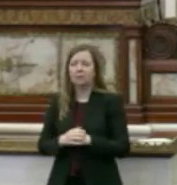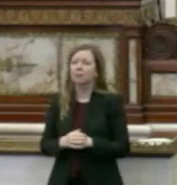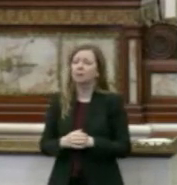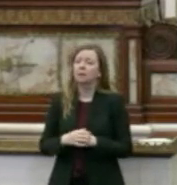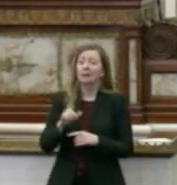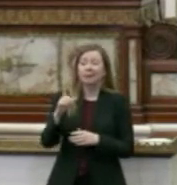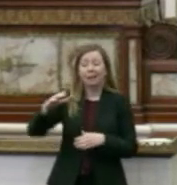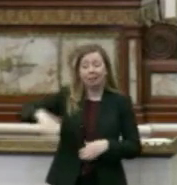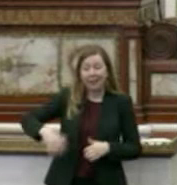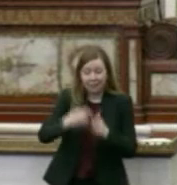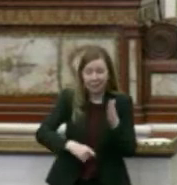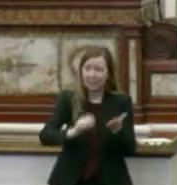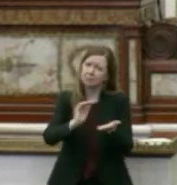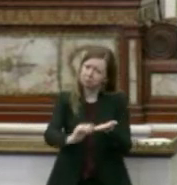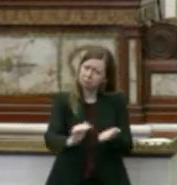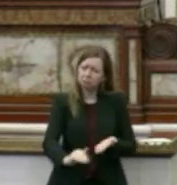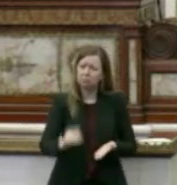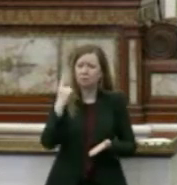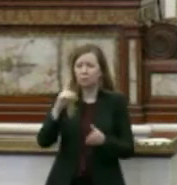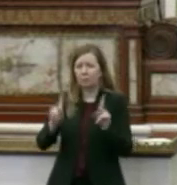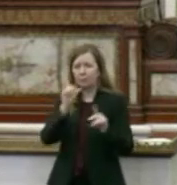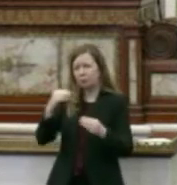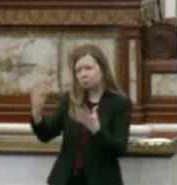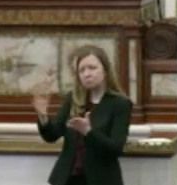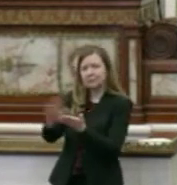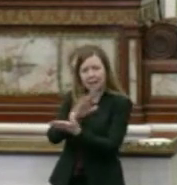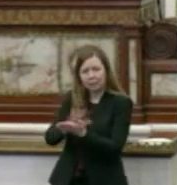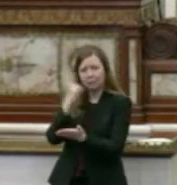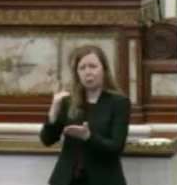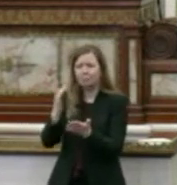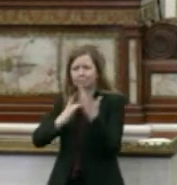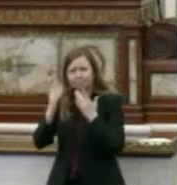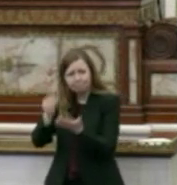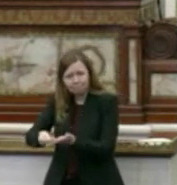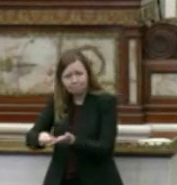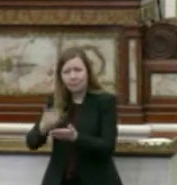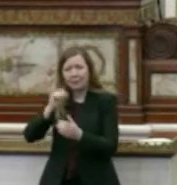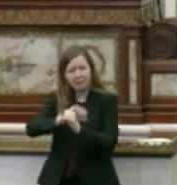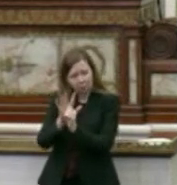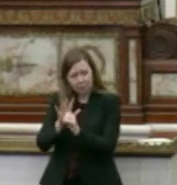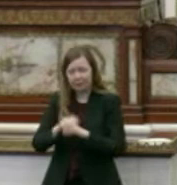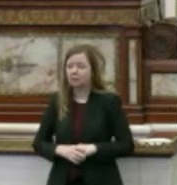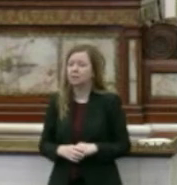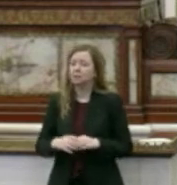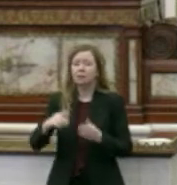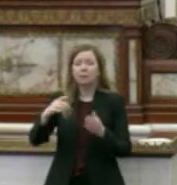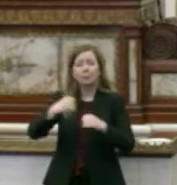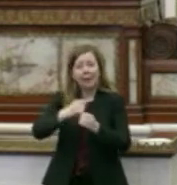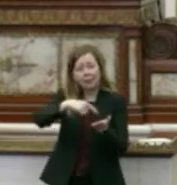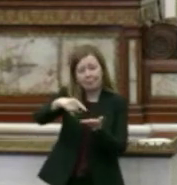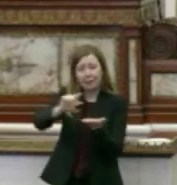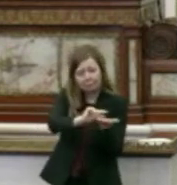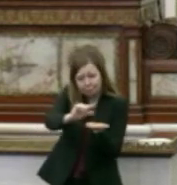fees for residents who have provided documentation of financial hardships in the course of COVID, create payment plans for them and